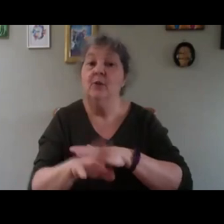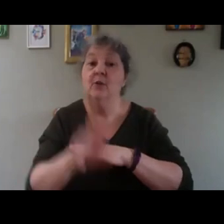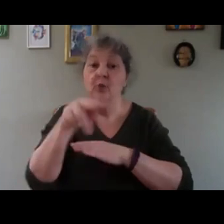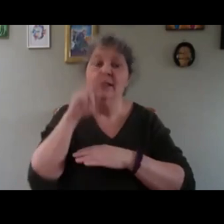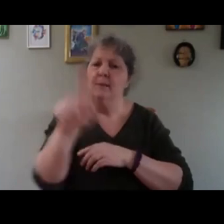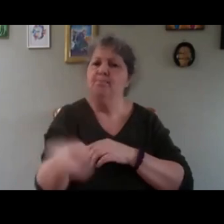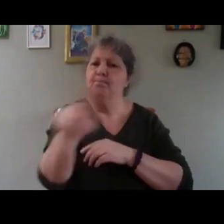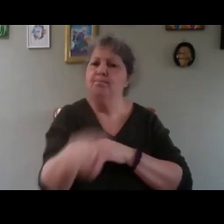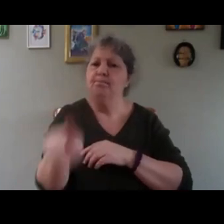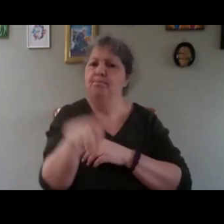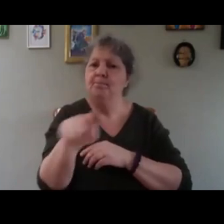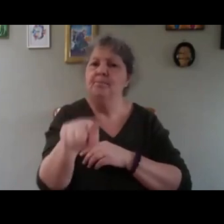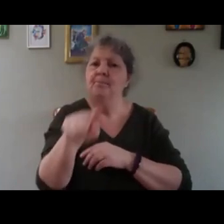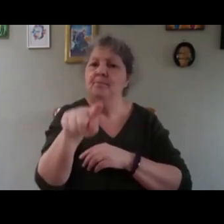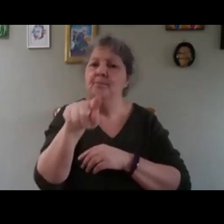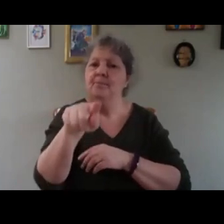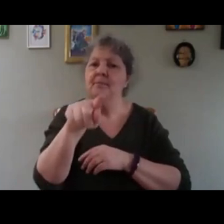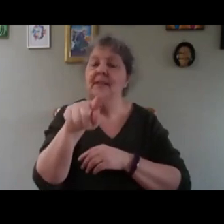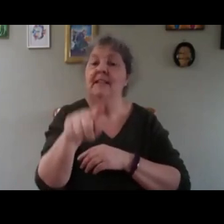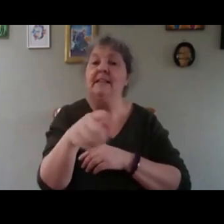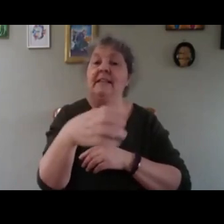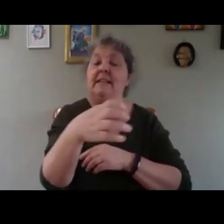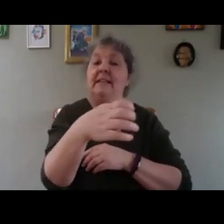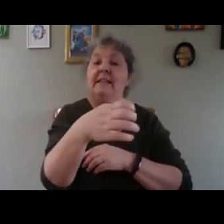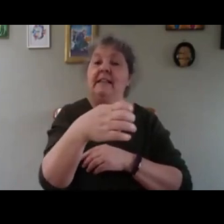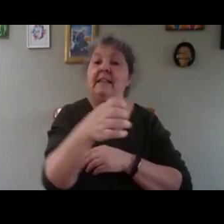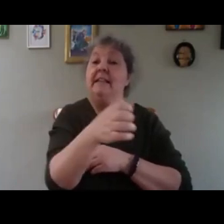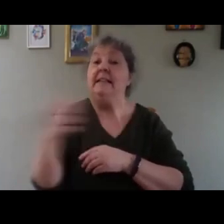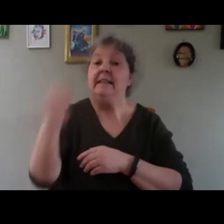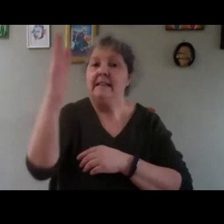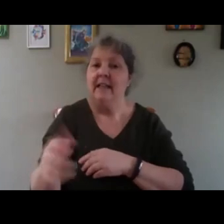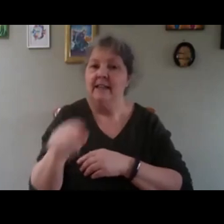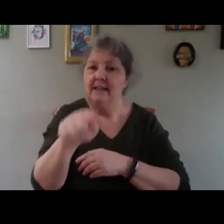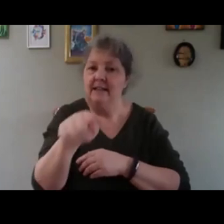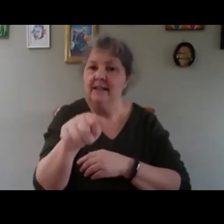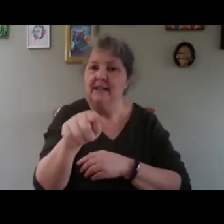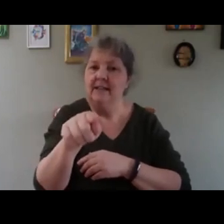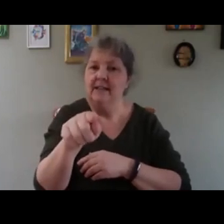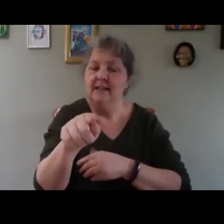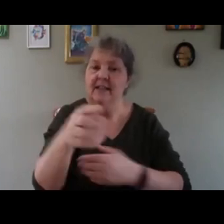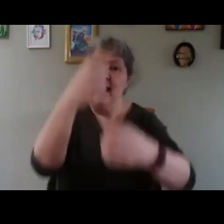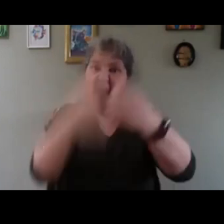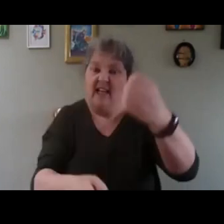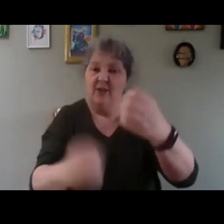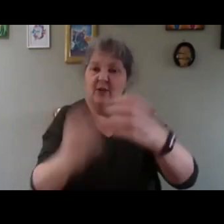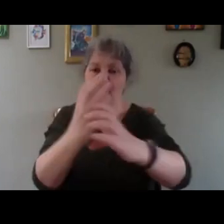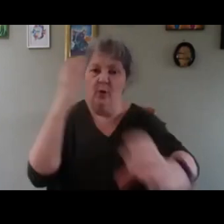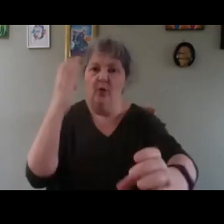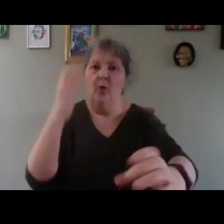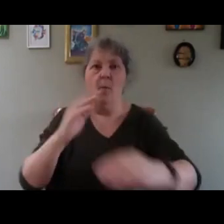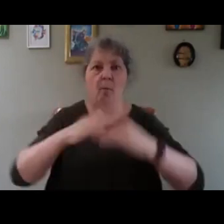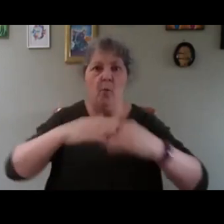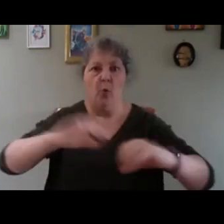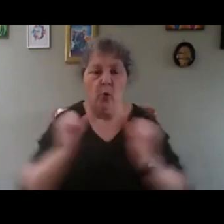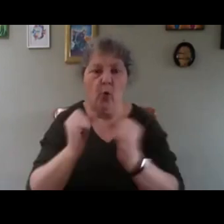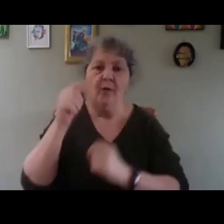this is the east side, so this is cold, this is, the end of the polytunnel is much colder. This